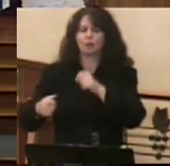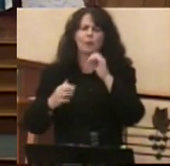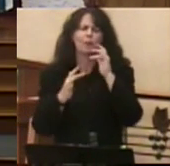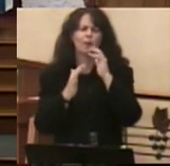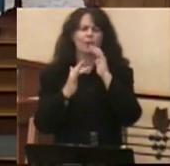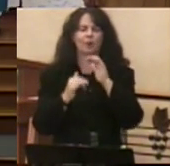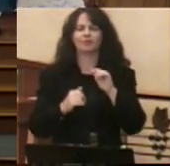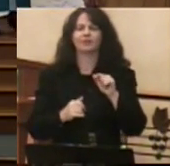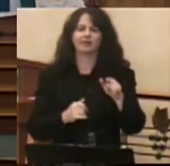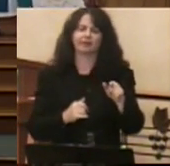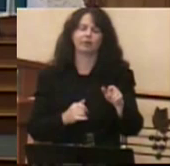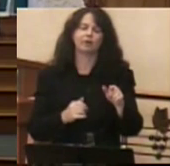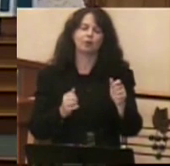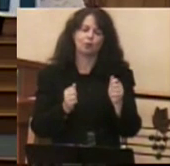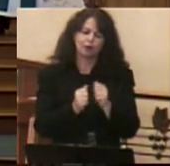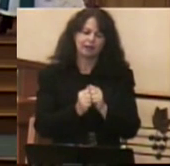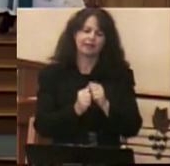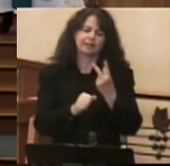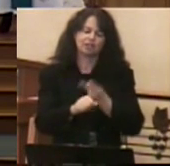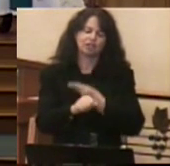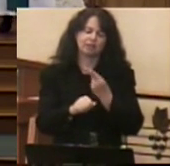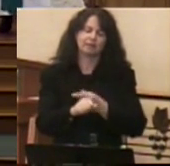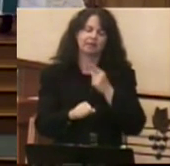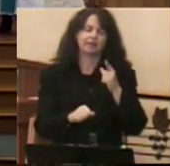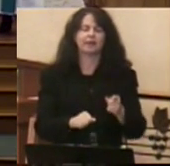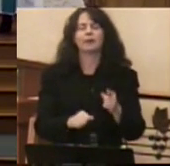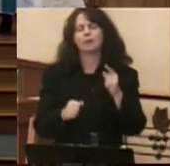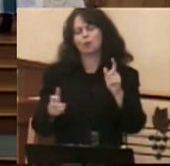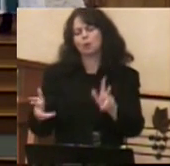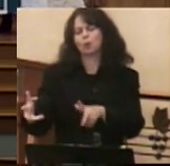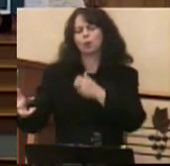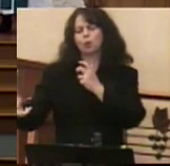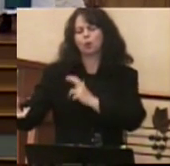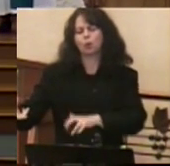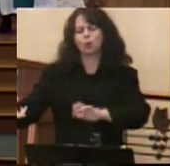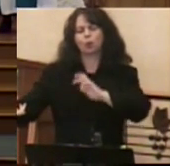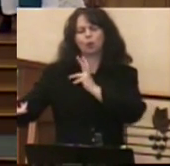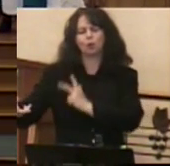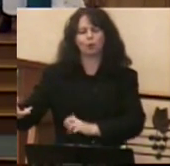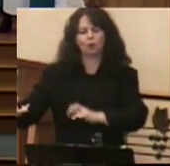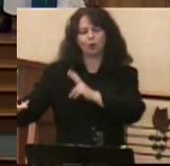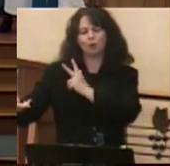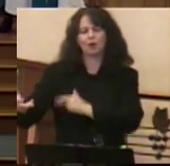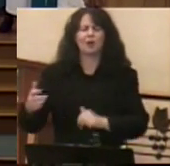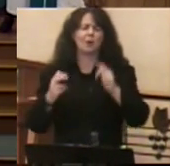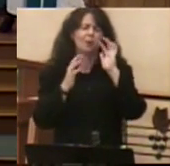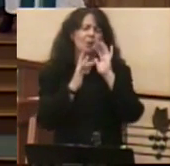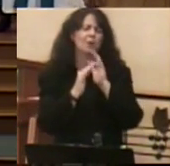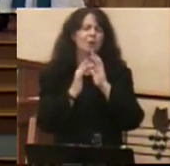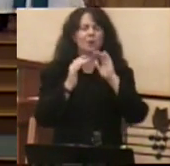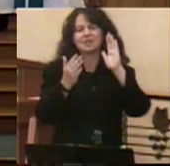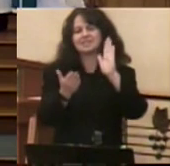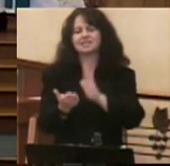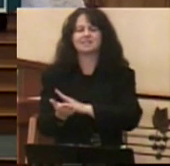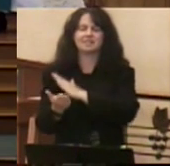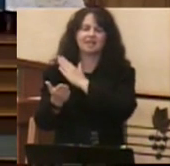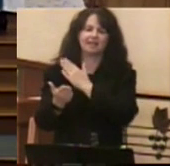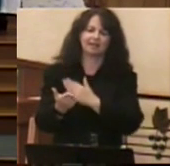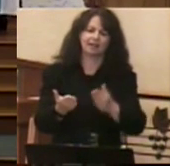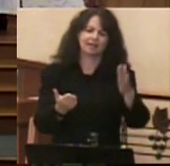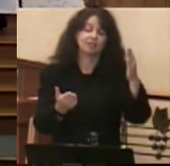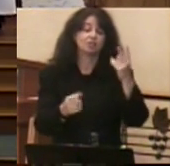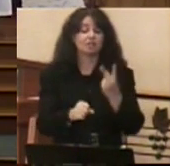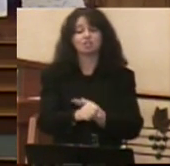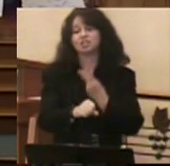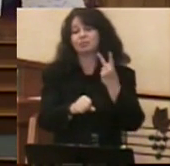field offered him many hours to play his harp, his lyre, and to sing psalms to author those songs